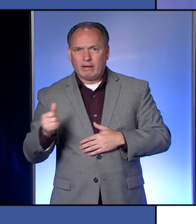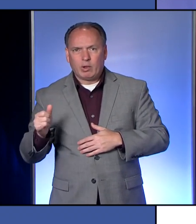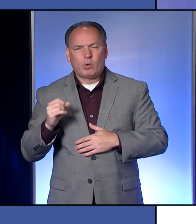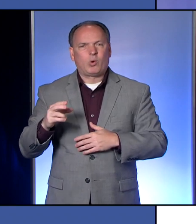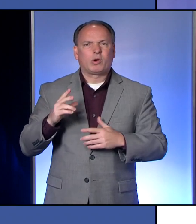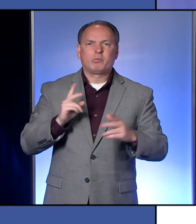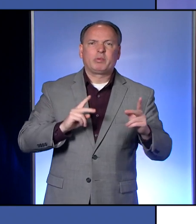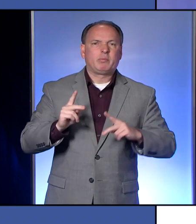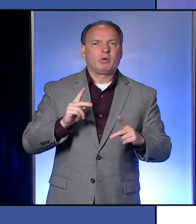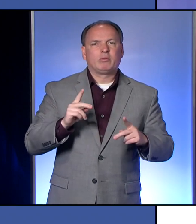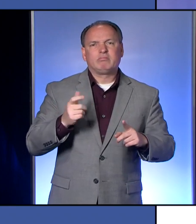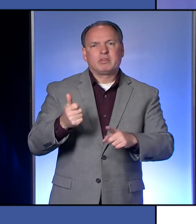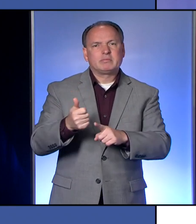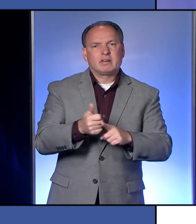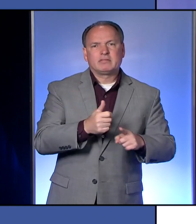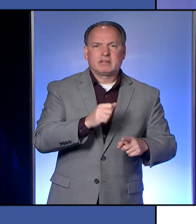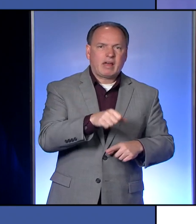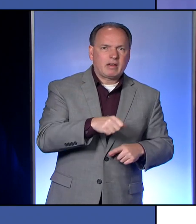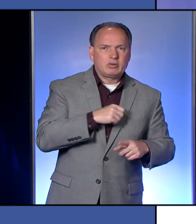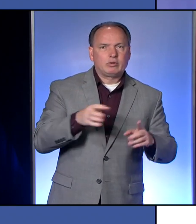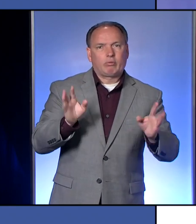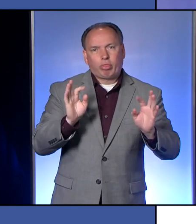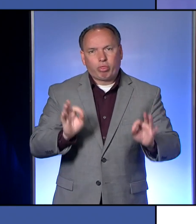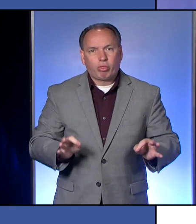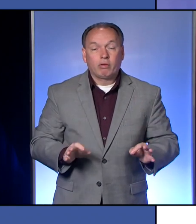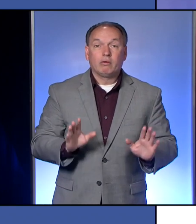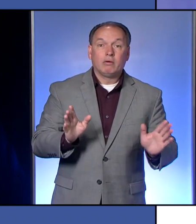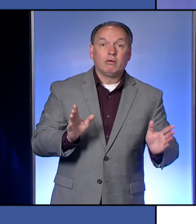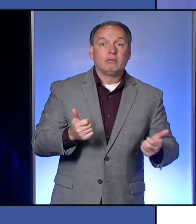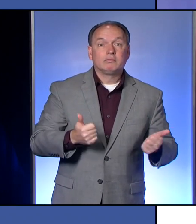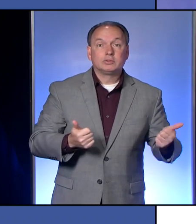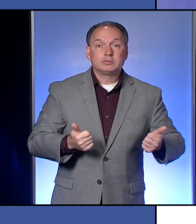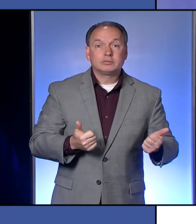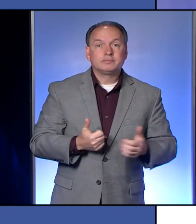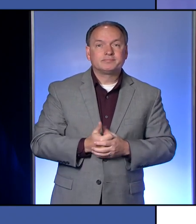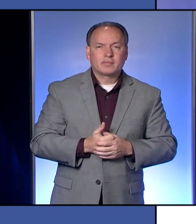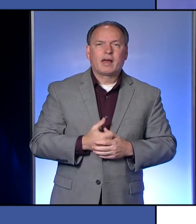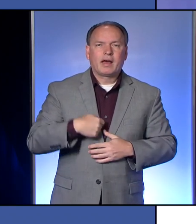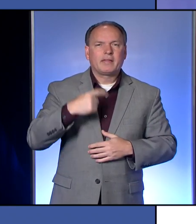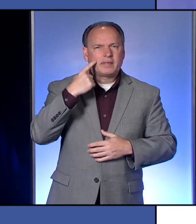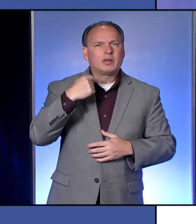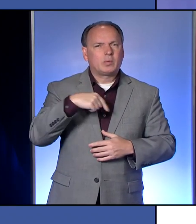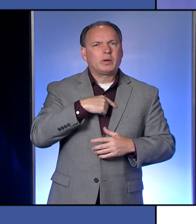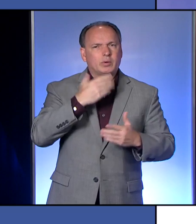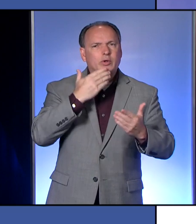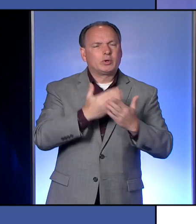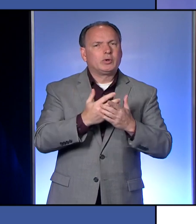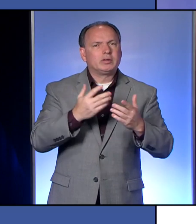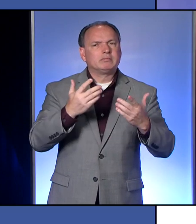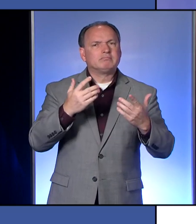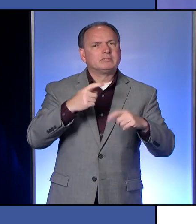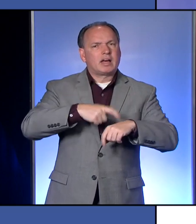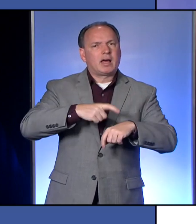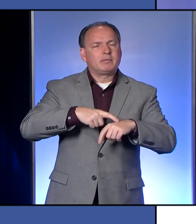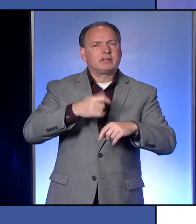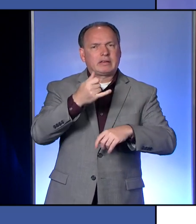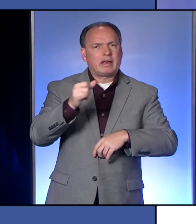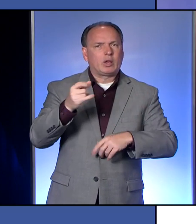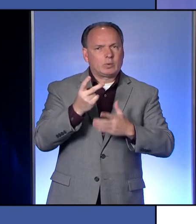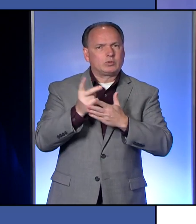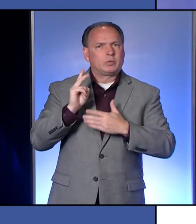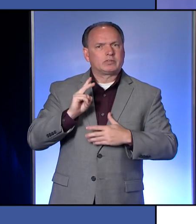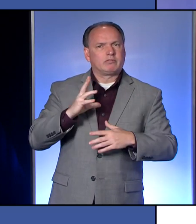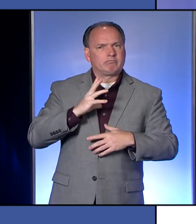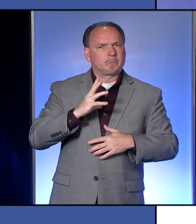kind of throwing caution to the wind? Well, I think that we were in a good place to move to the yellow phase when we did two weeks ago. And we